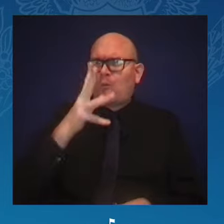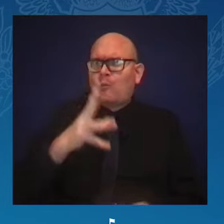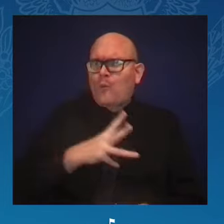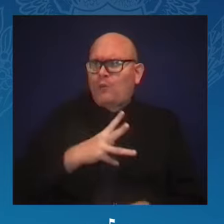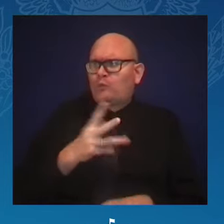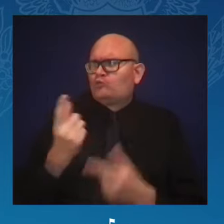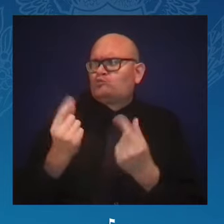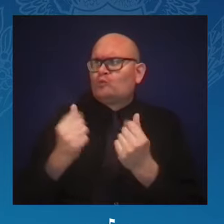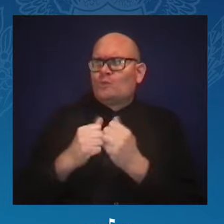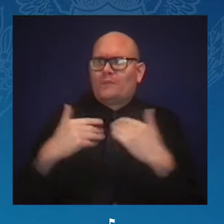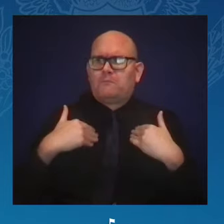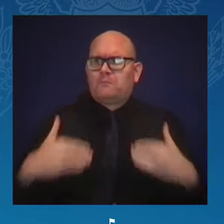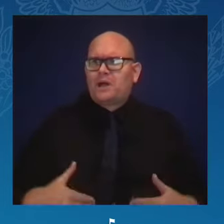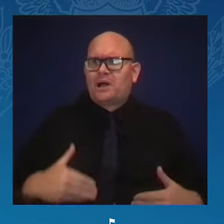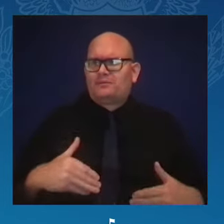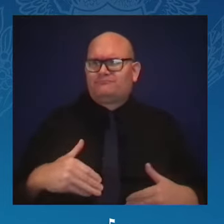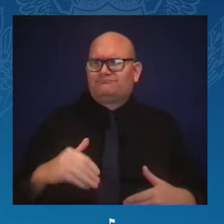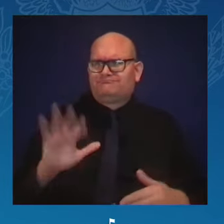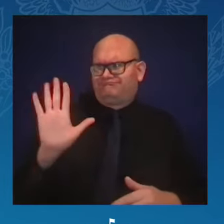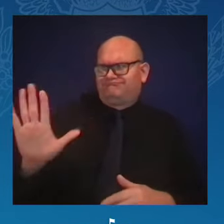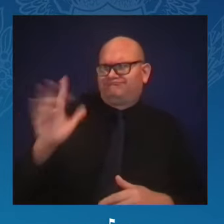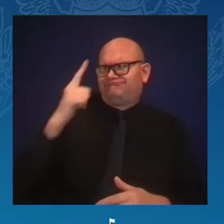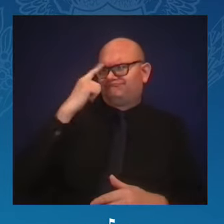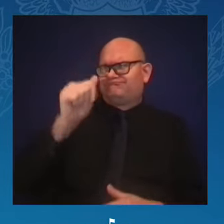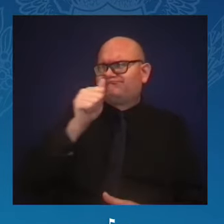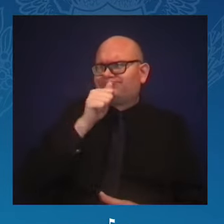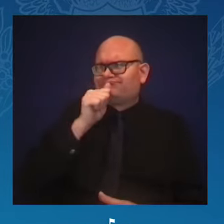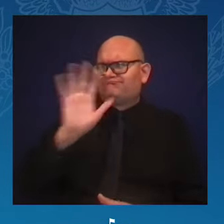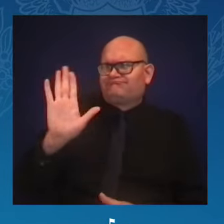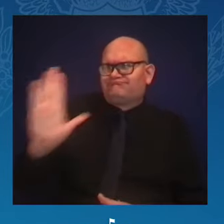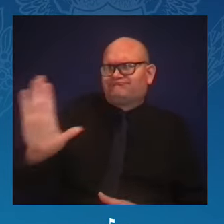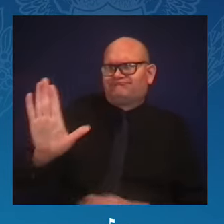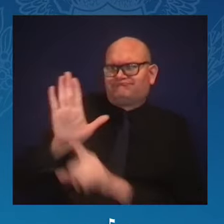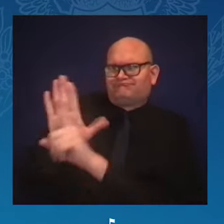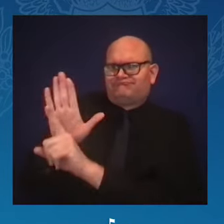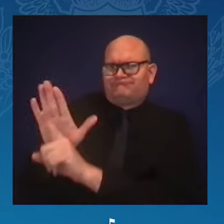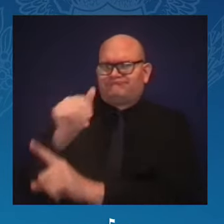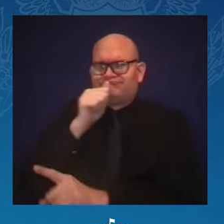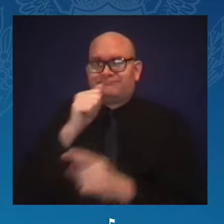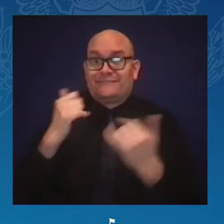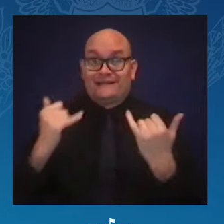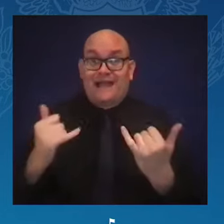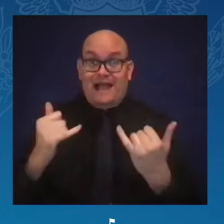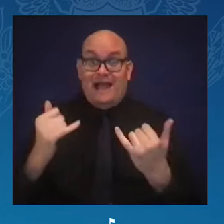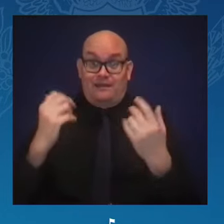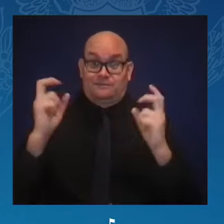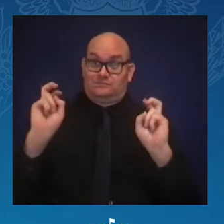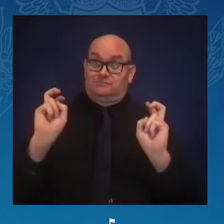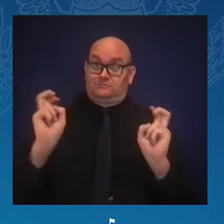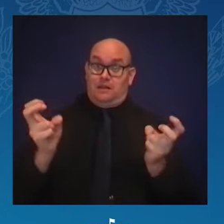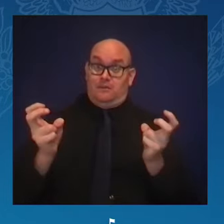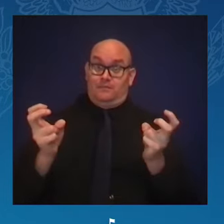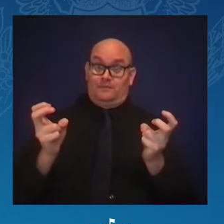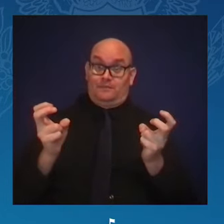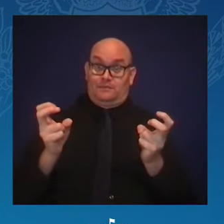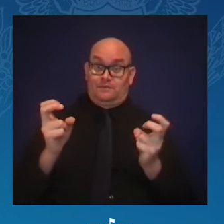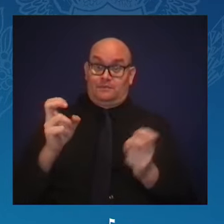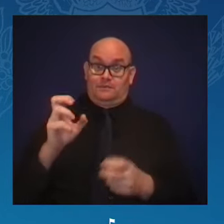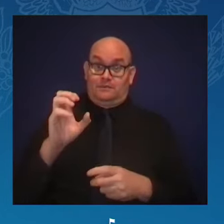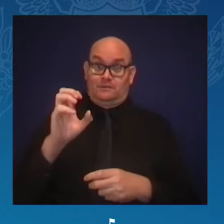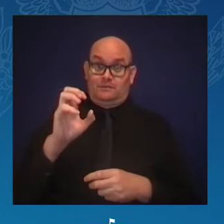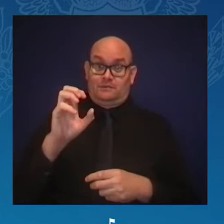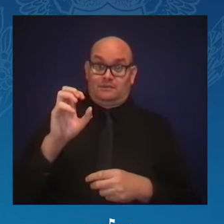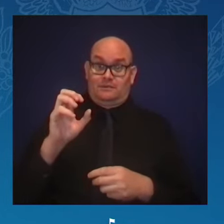And yet today on this subject, extremists passed laws with no exception even for rape or